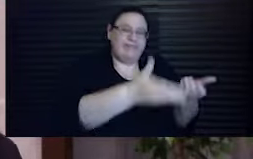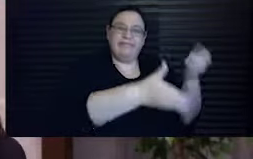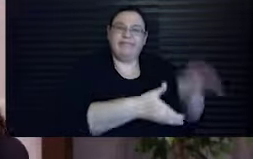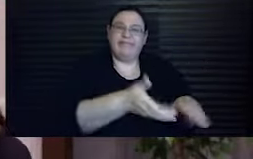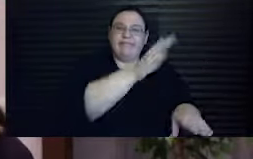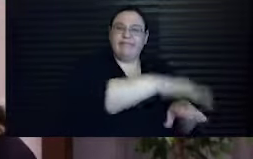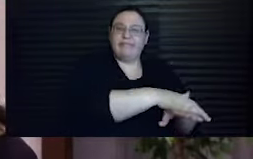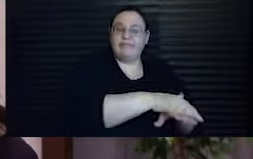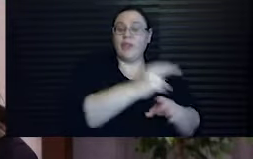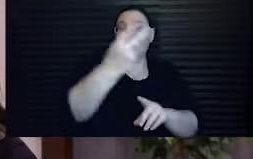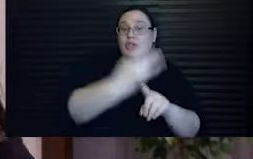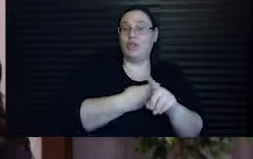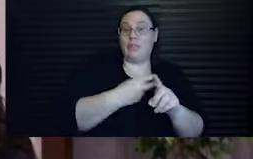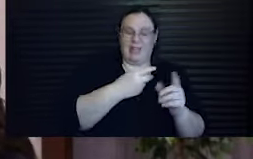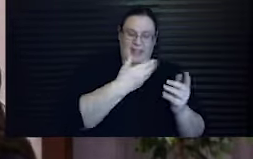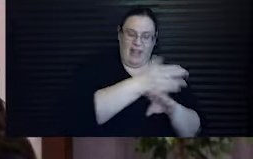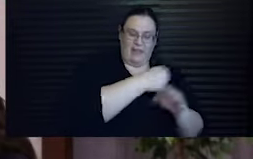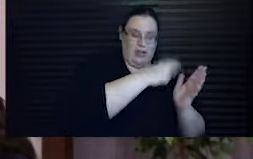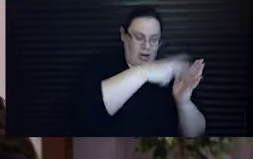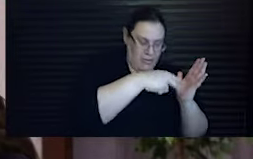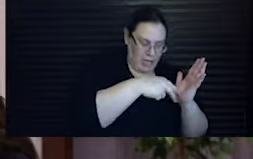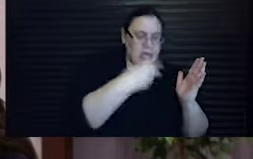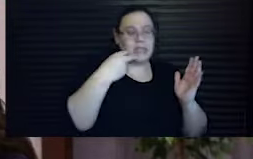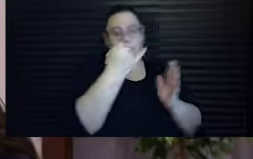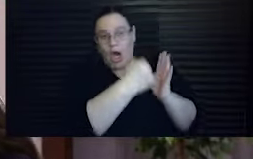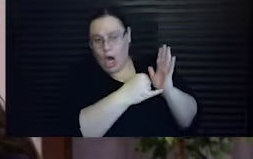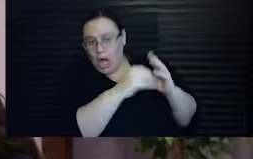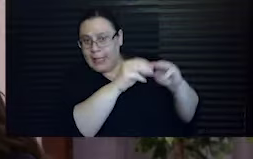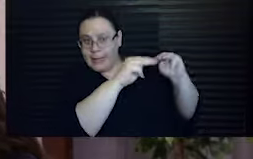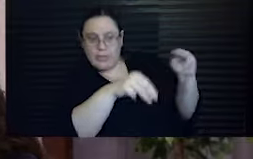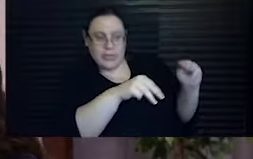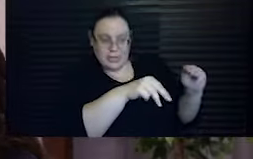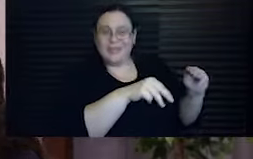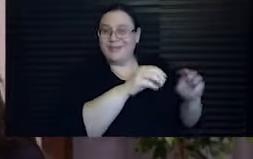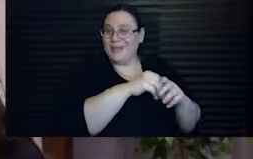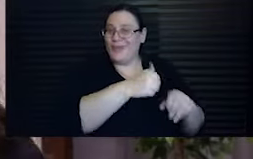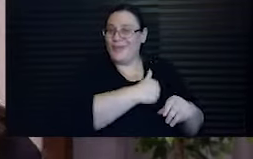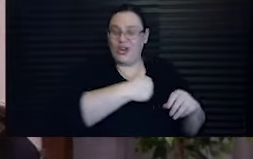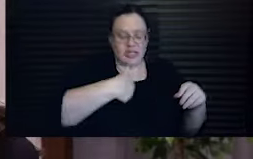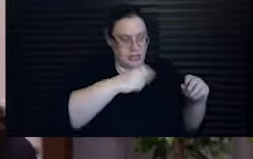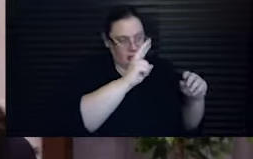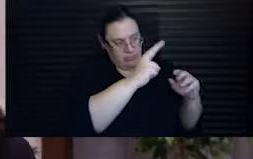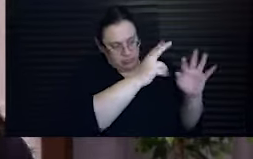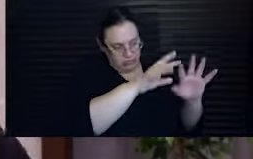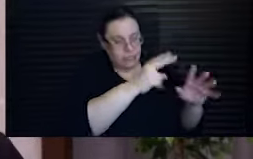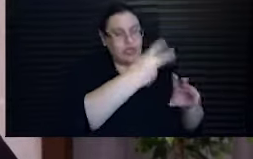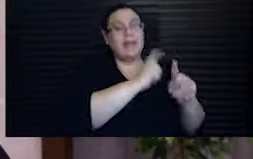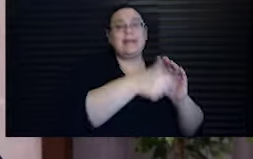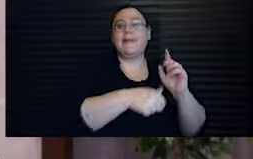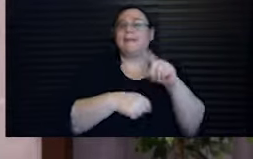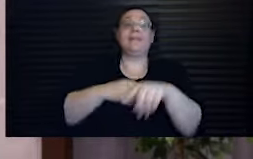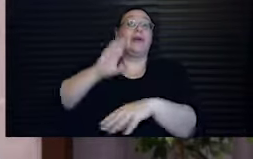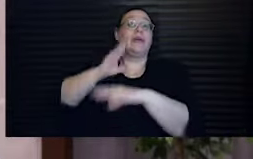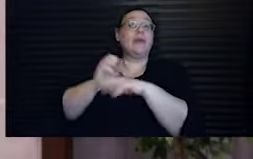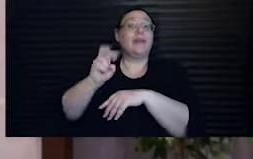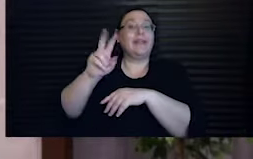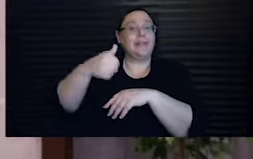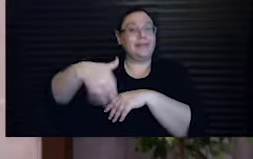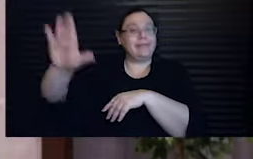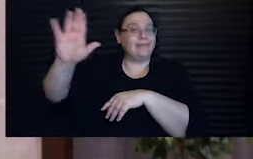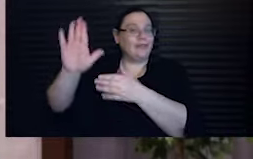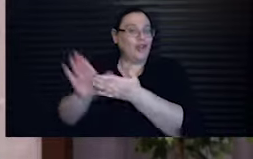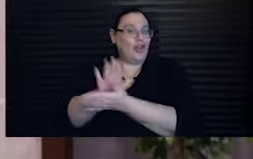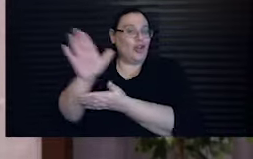months after I read Gila's words and I saw her artwork in a museum in Warsaw, my daughter Eva left for college.